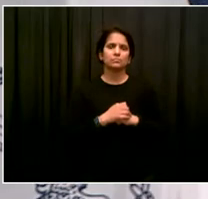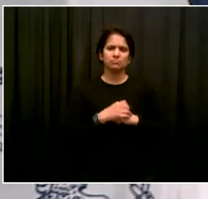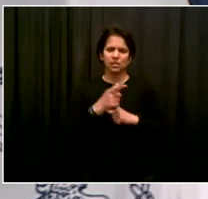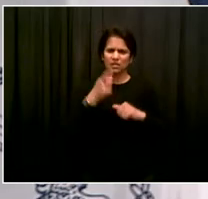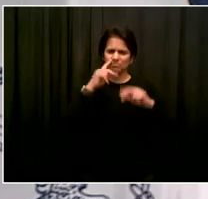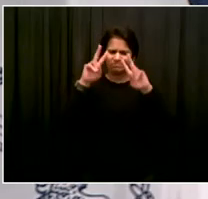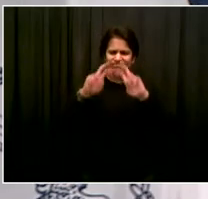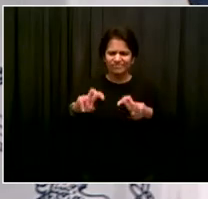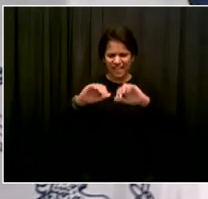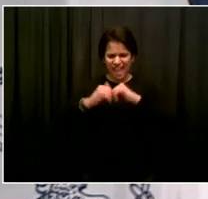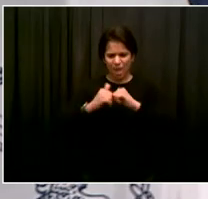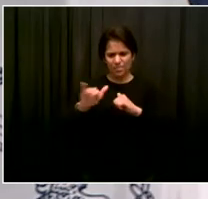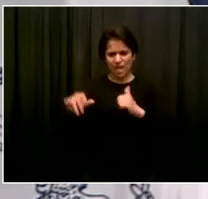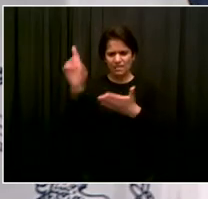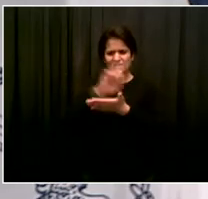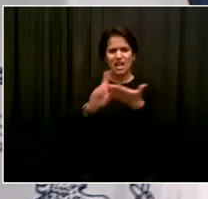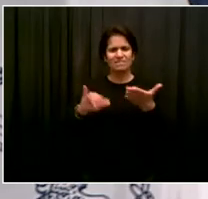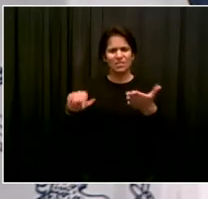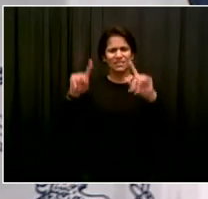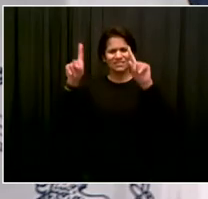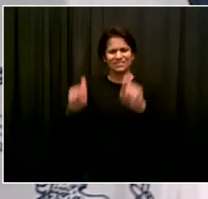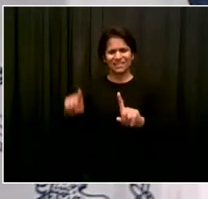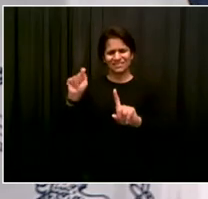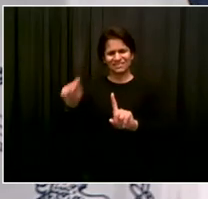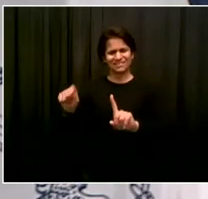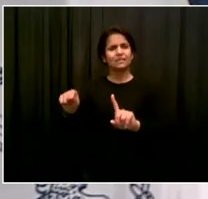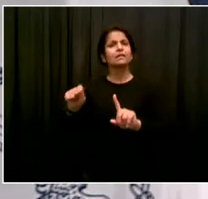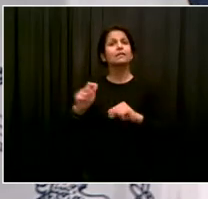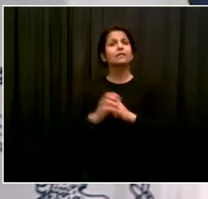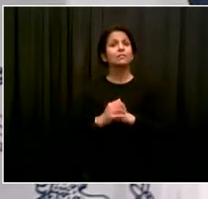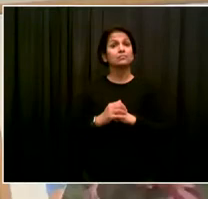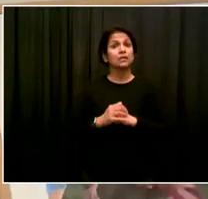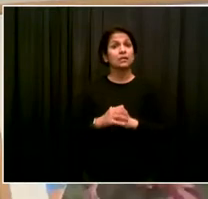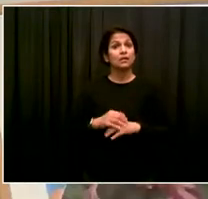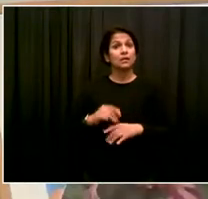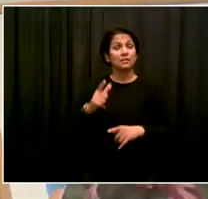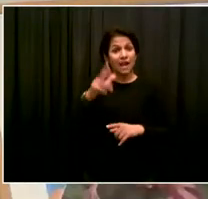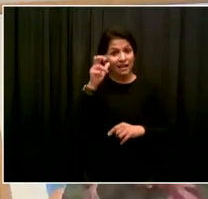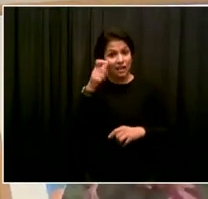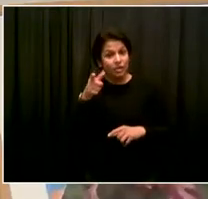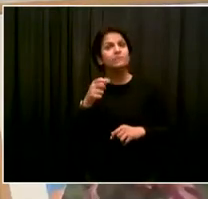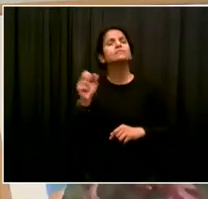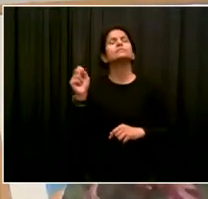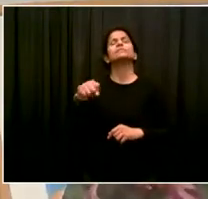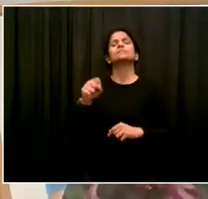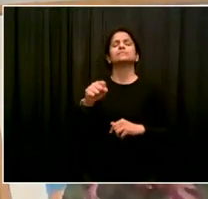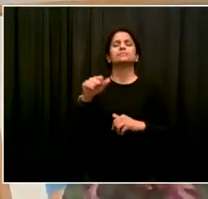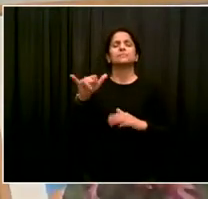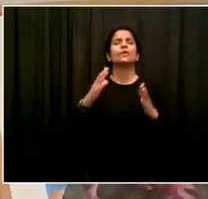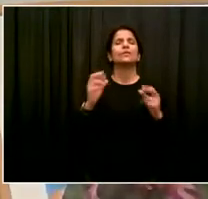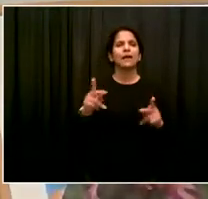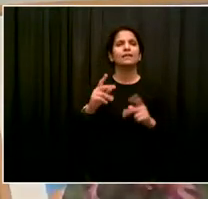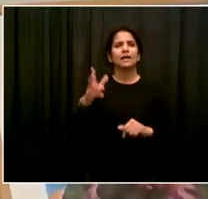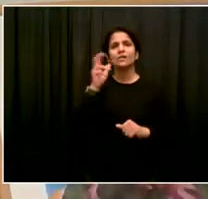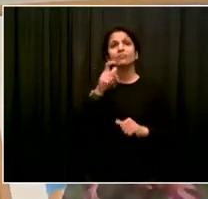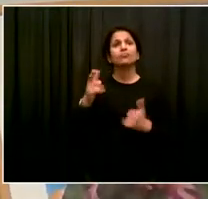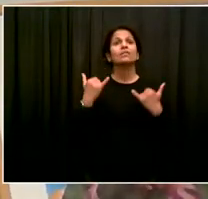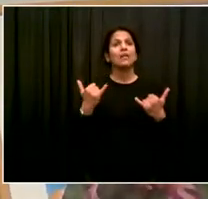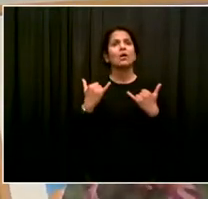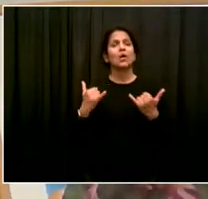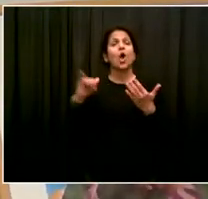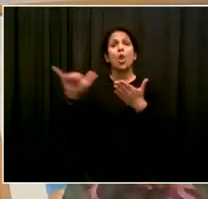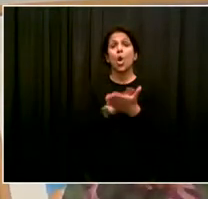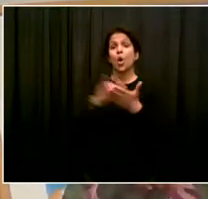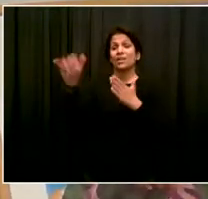Chancellor? could you hear that? Yep, I heard it. So we, you know, the state is looking into the, they are responsible